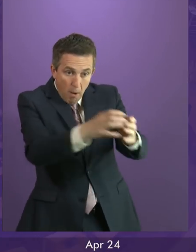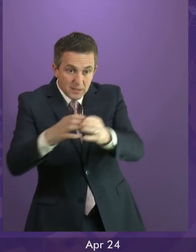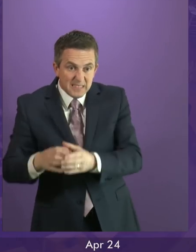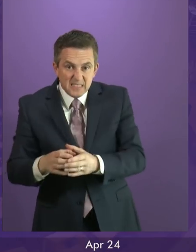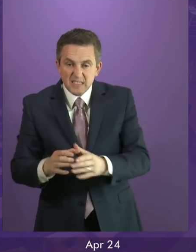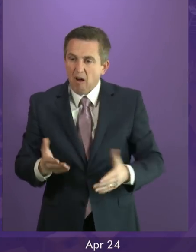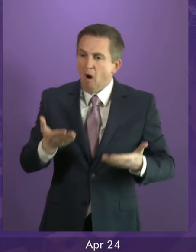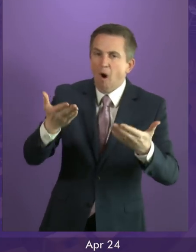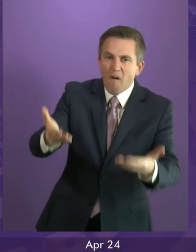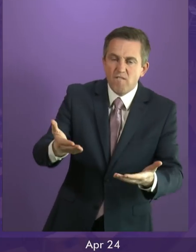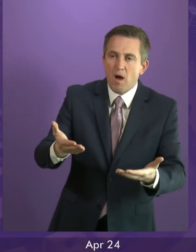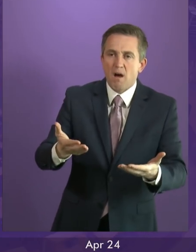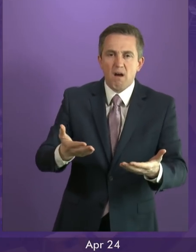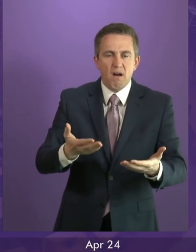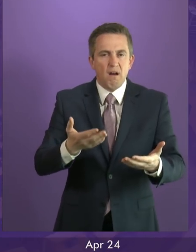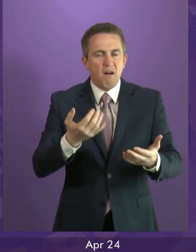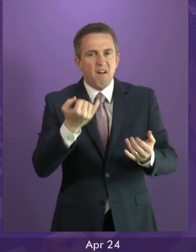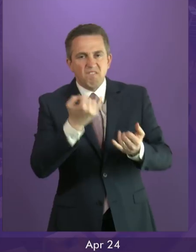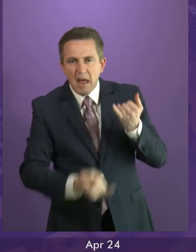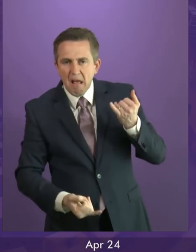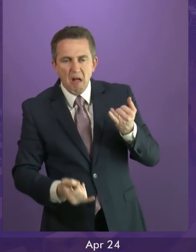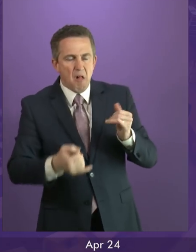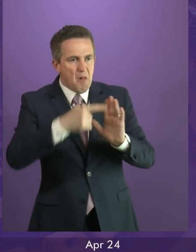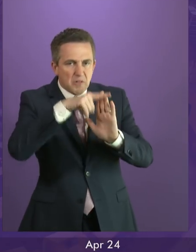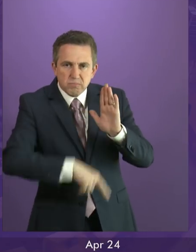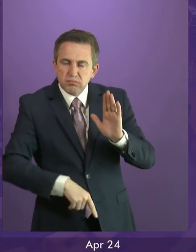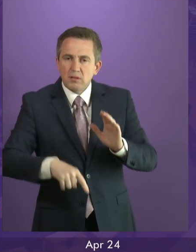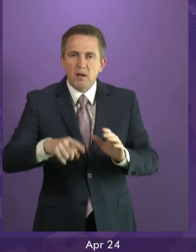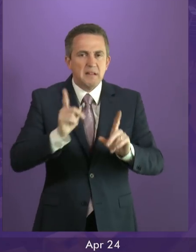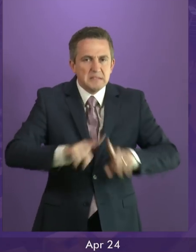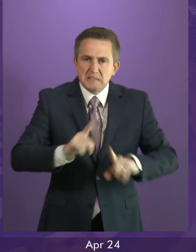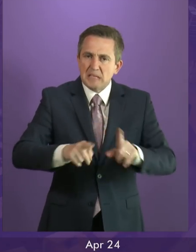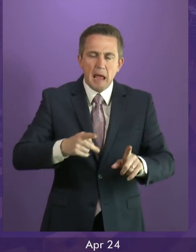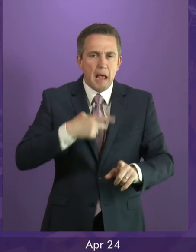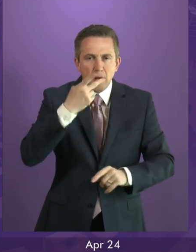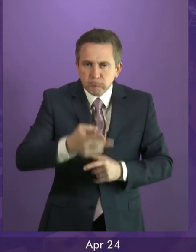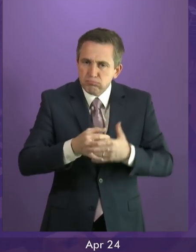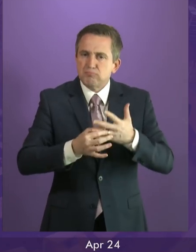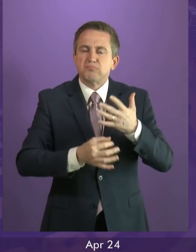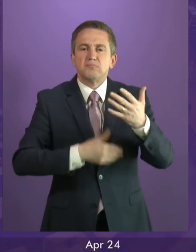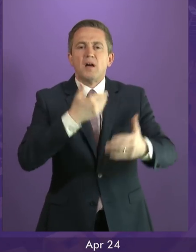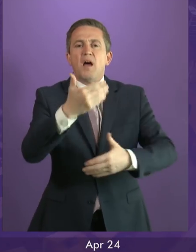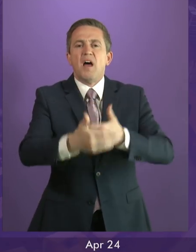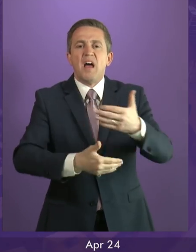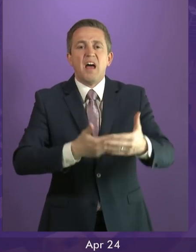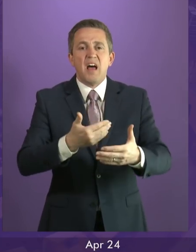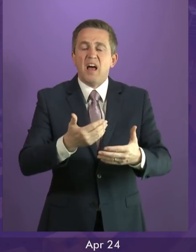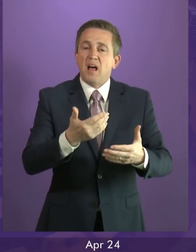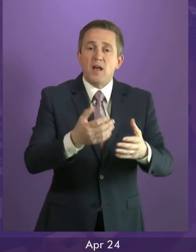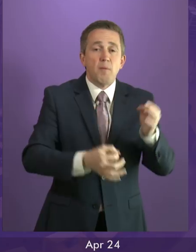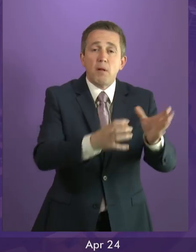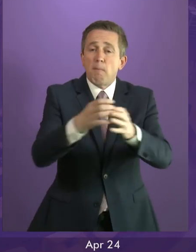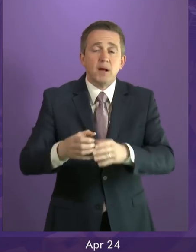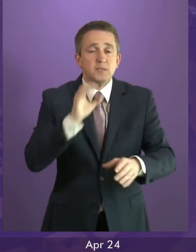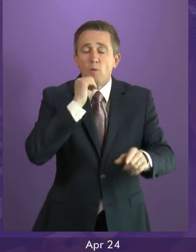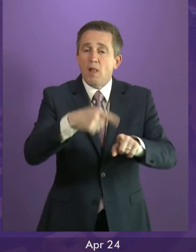is a failed and a damaging status quo, then the process of change will pass them by and support for